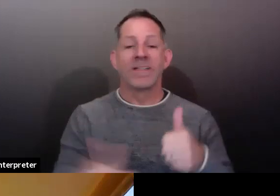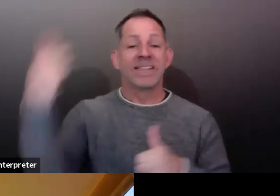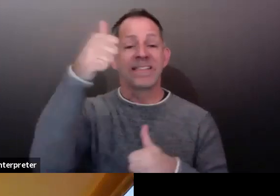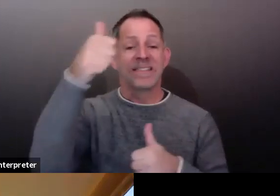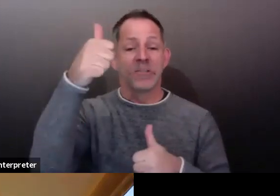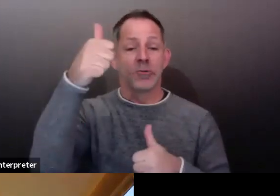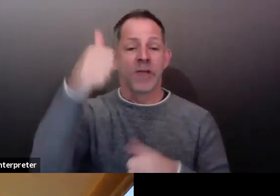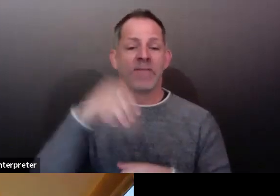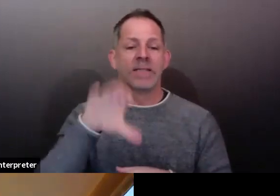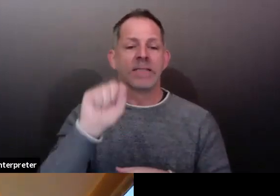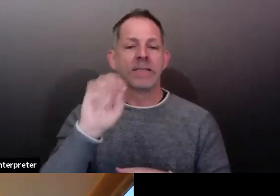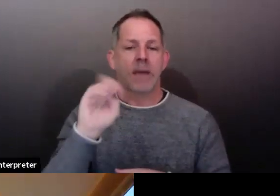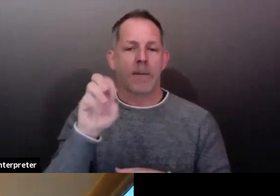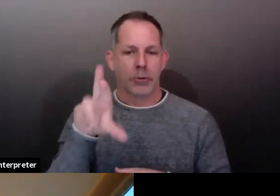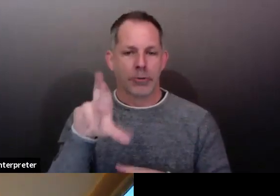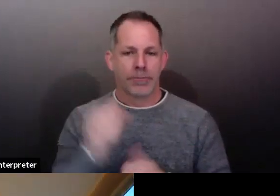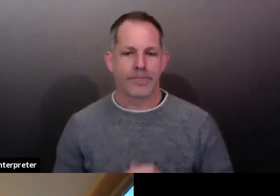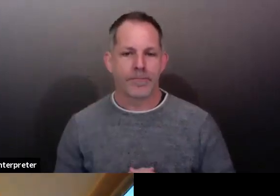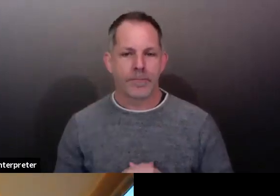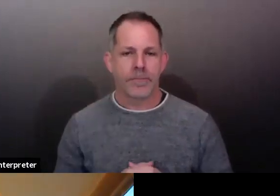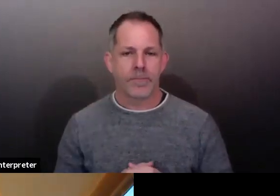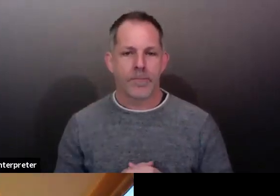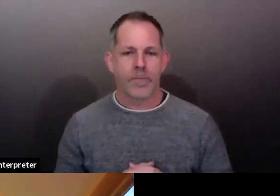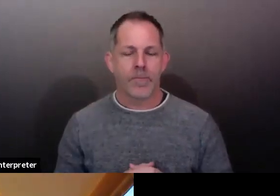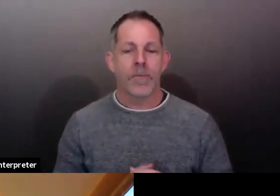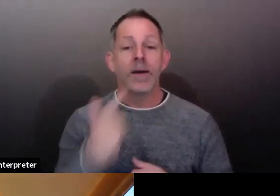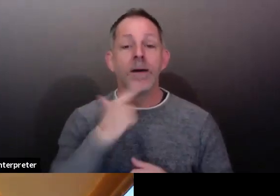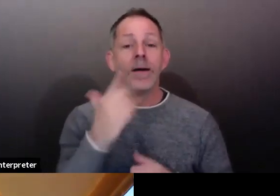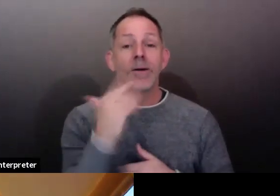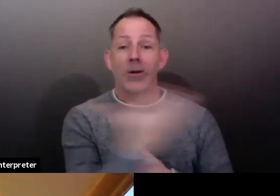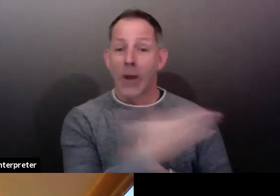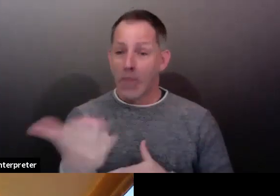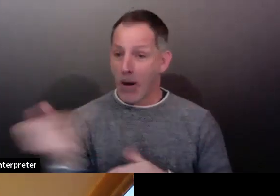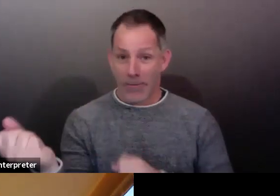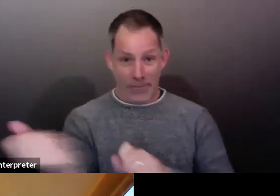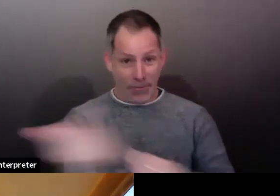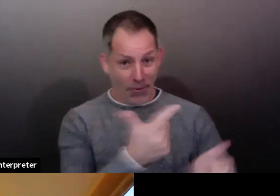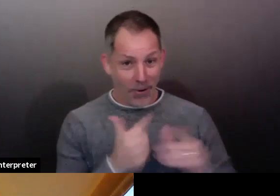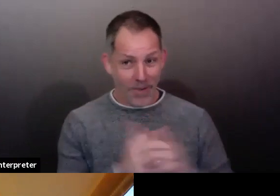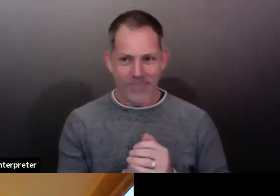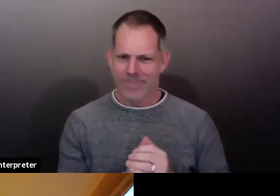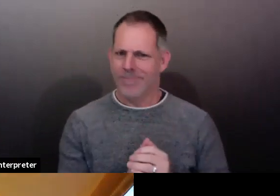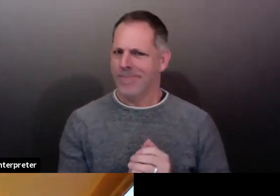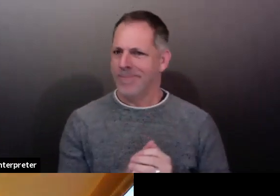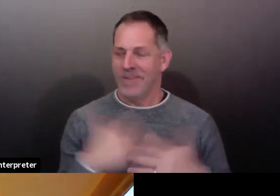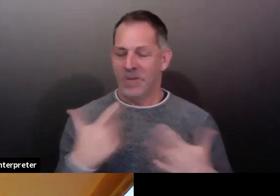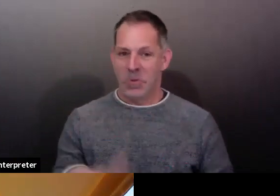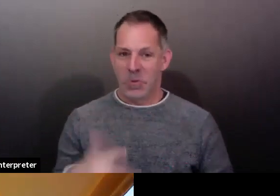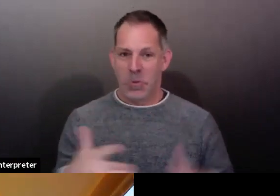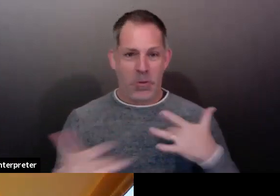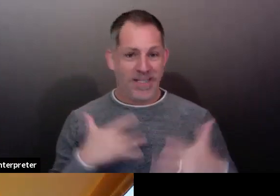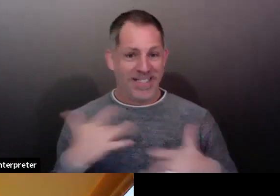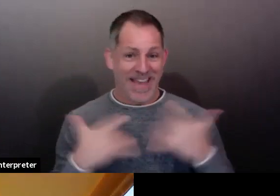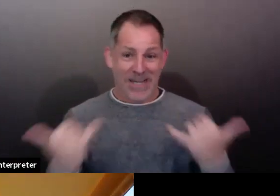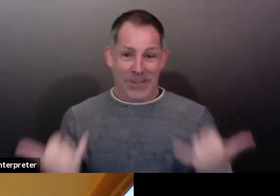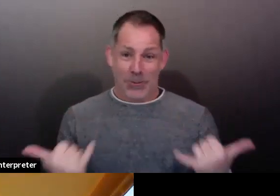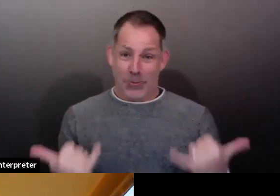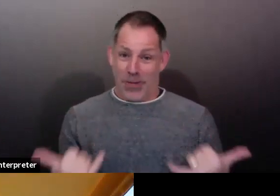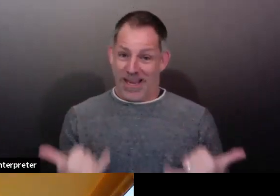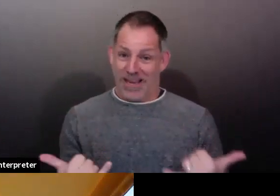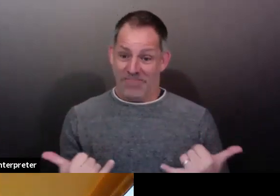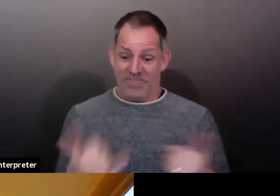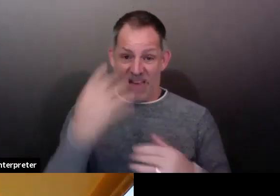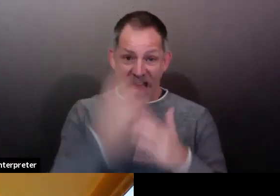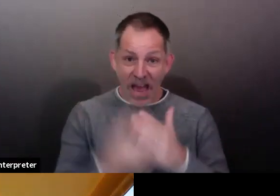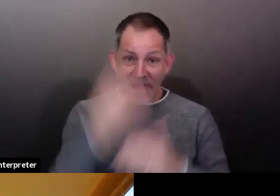Morning, everybody. Pretty exciting day. We do this every four years, voting on our national